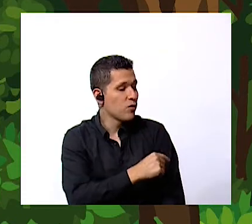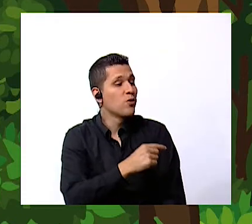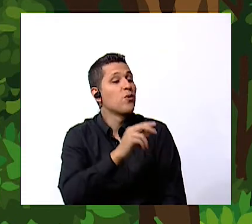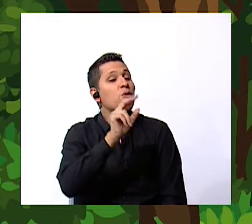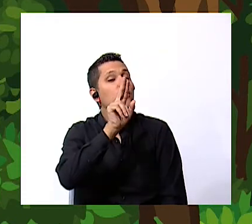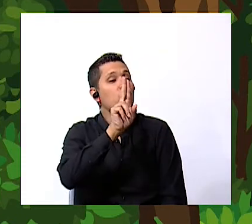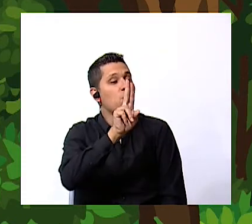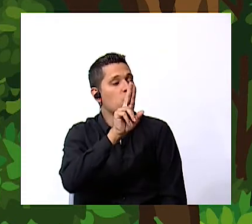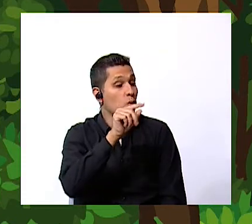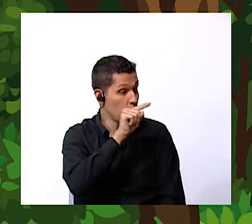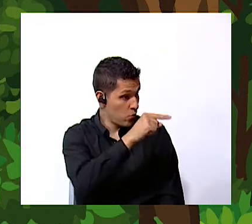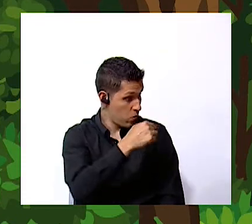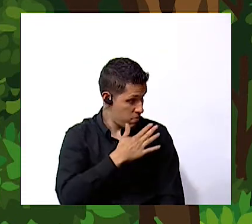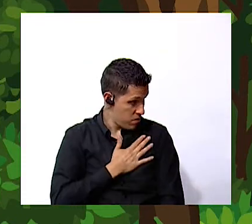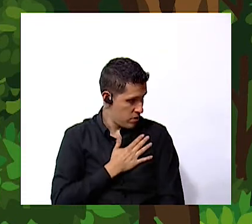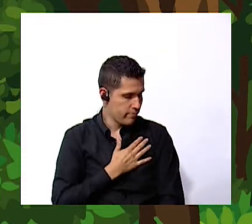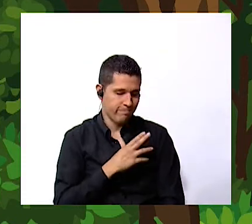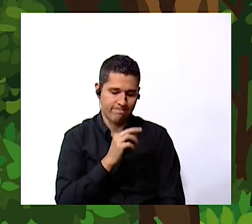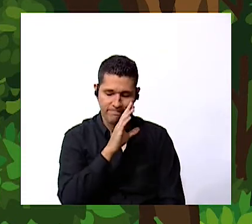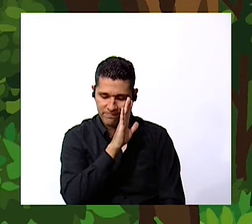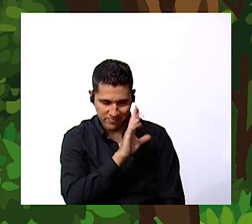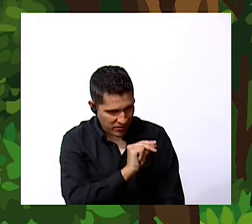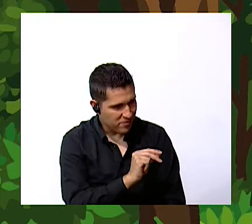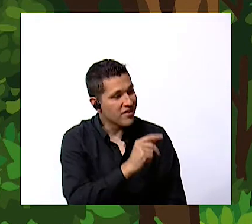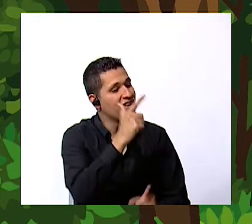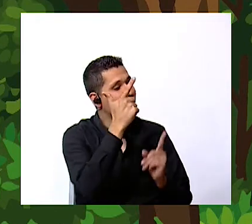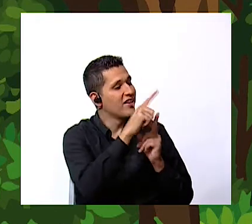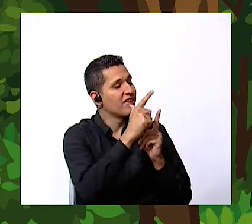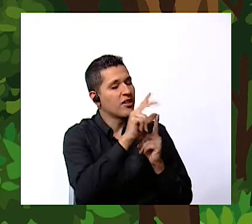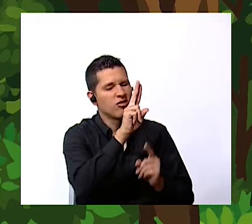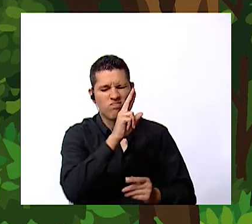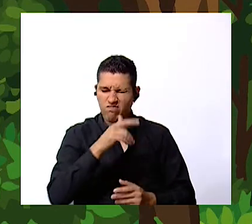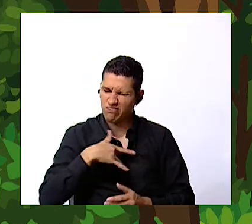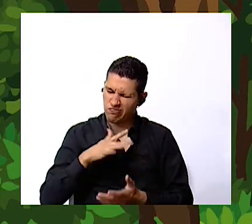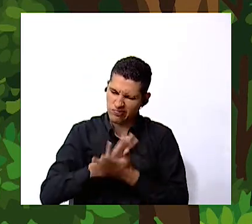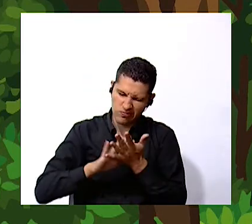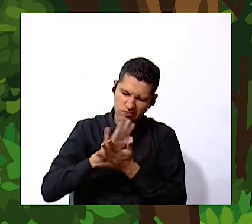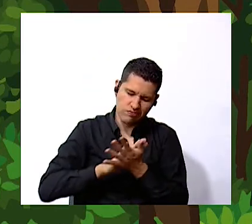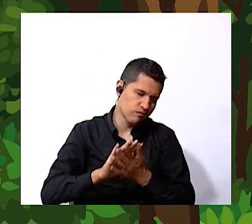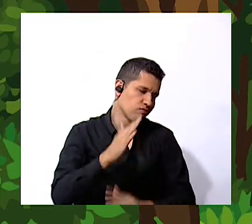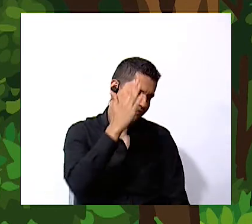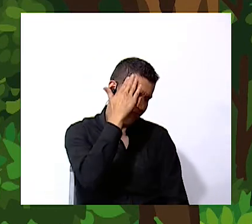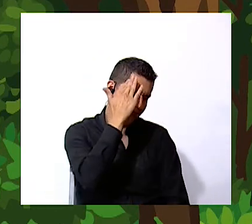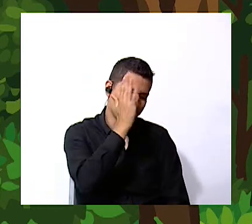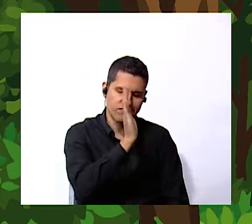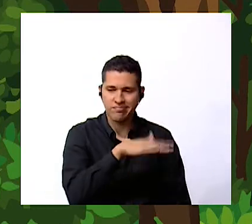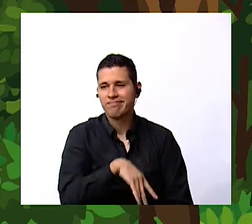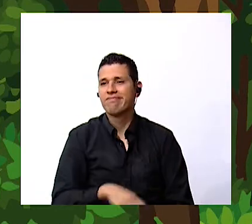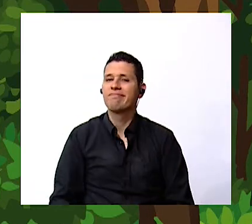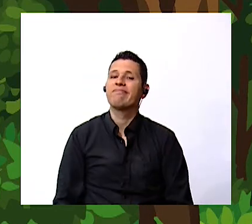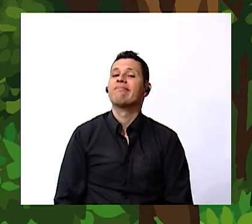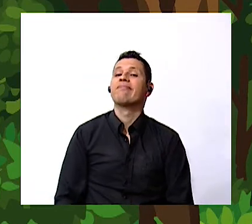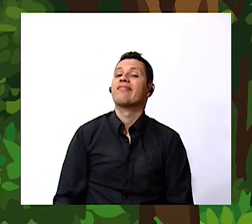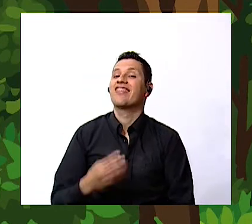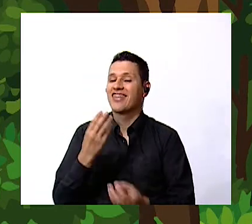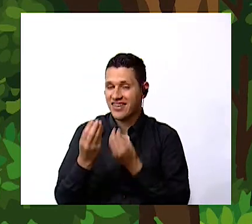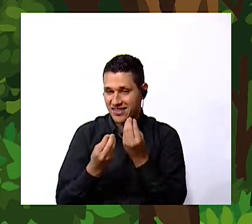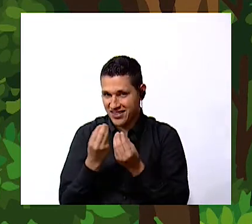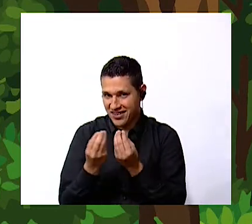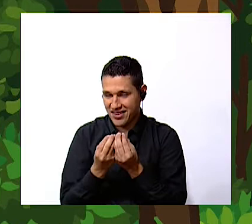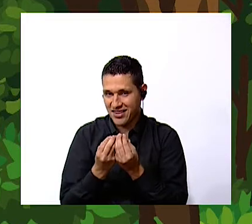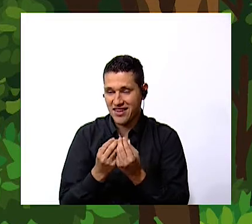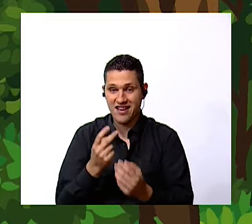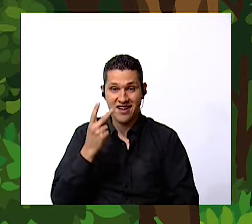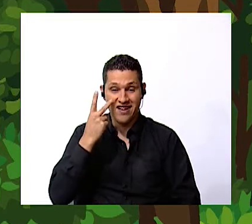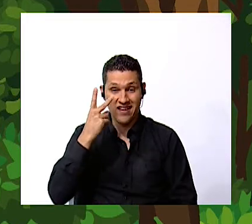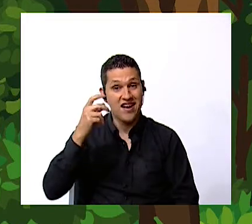or me no letter u it's confusing i know okay we are going to watch a video